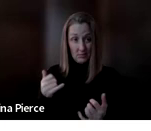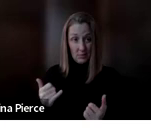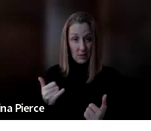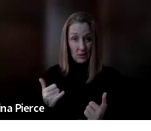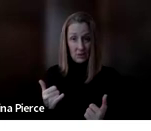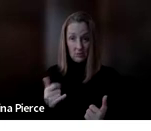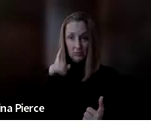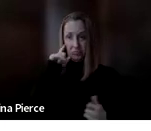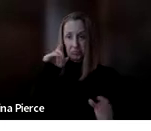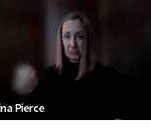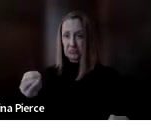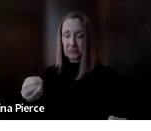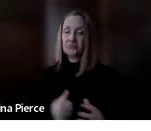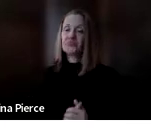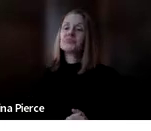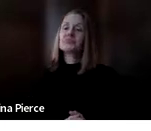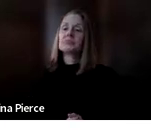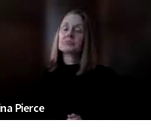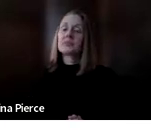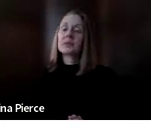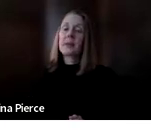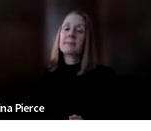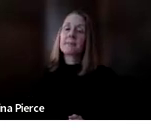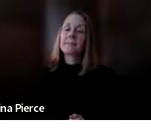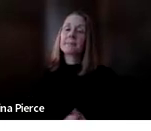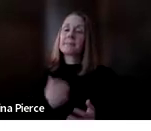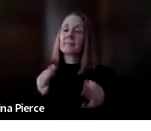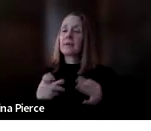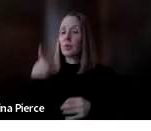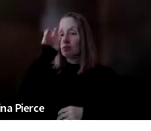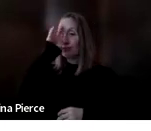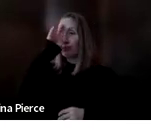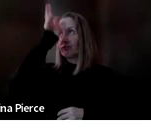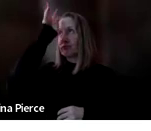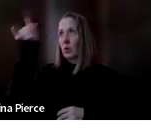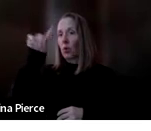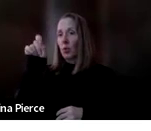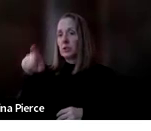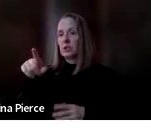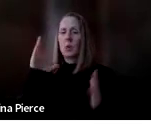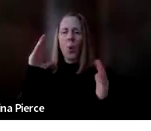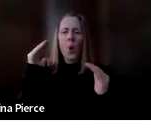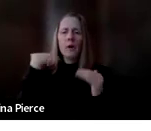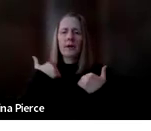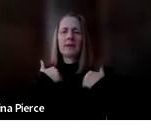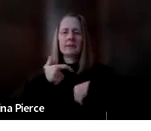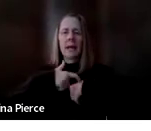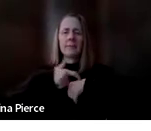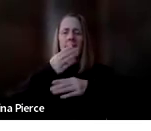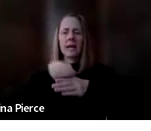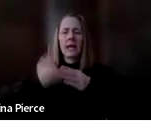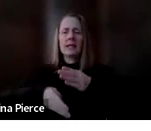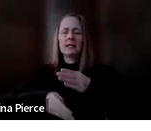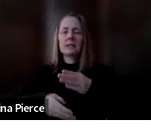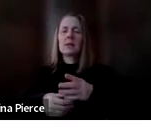Okay. If you think of any of them a little bit later, hopefully we'll have some time here at the end. I'm